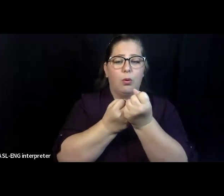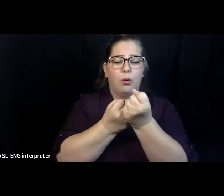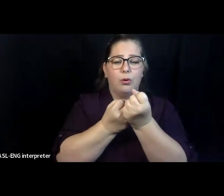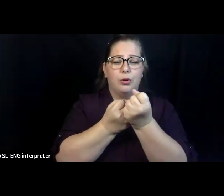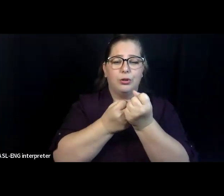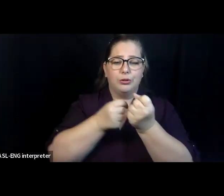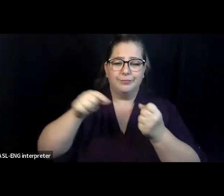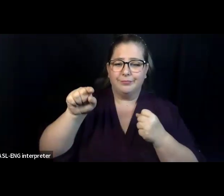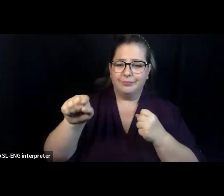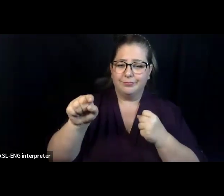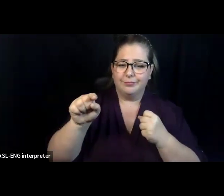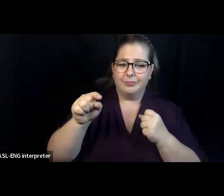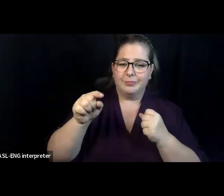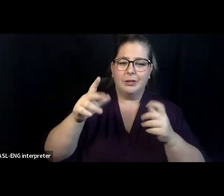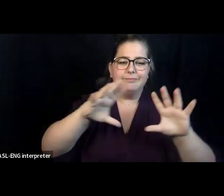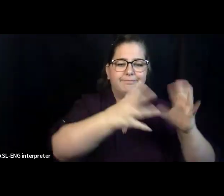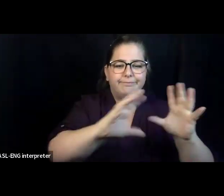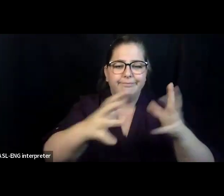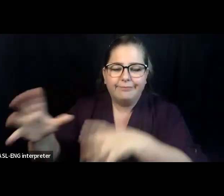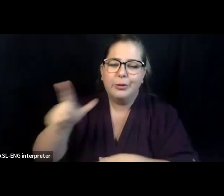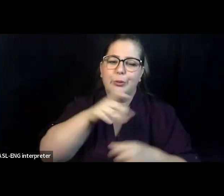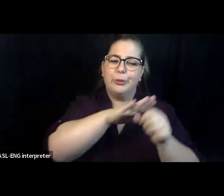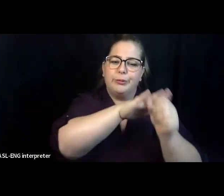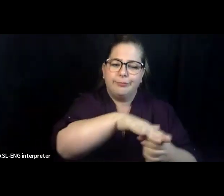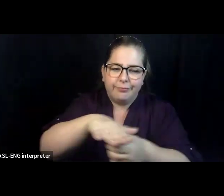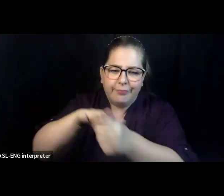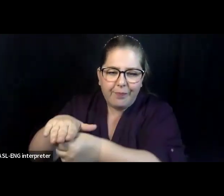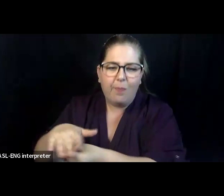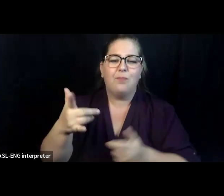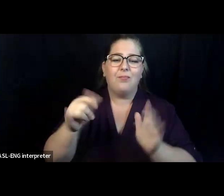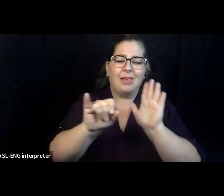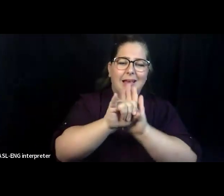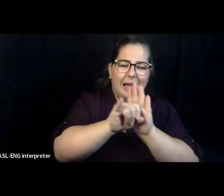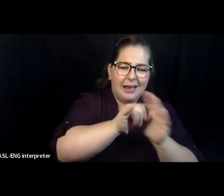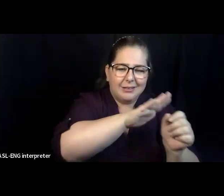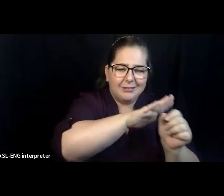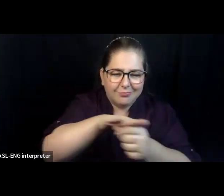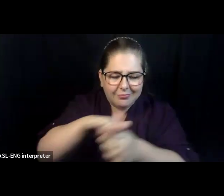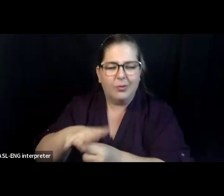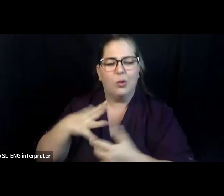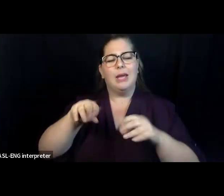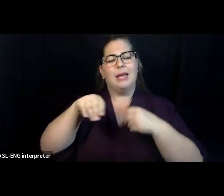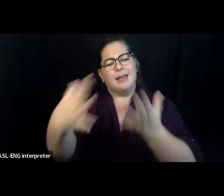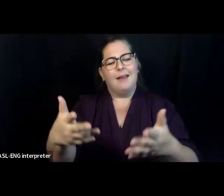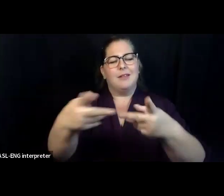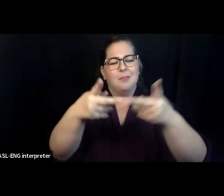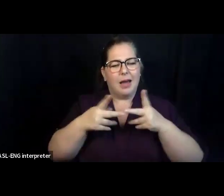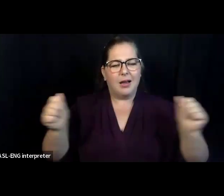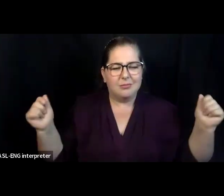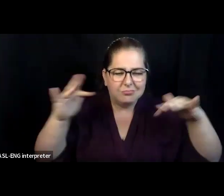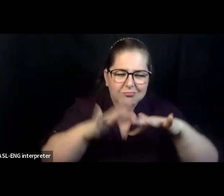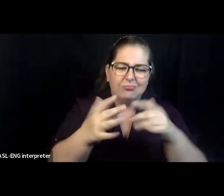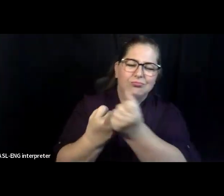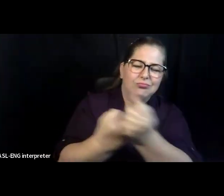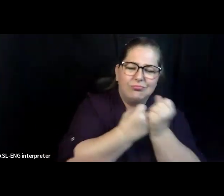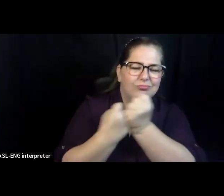culture to foster and grow and networks to happen. And with that idea, it continued to grow and grow.